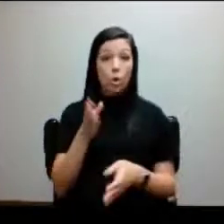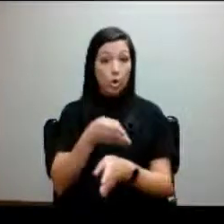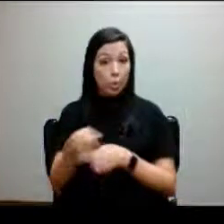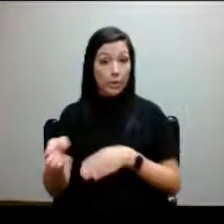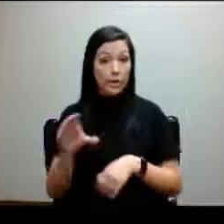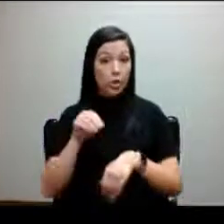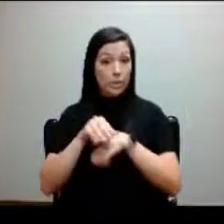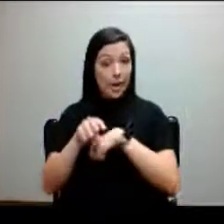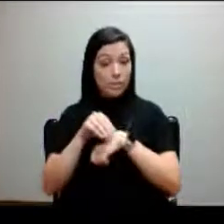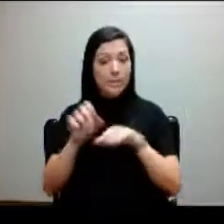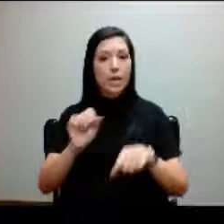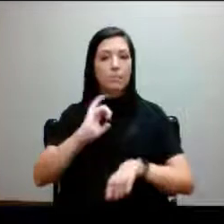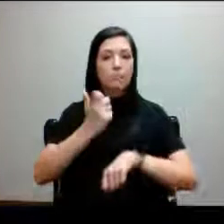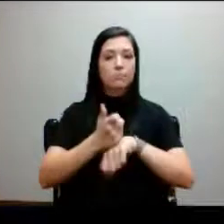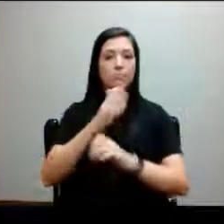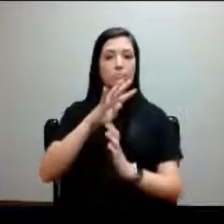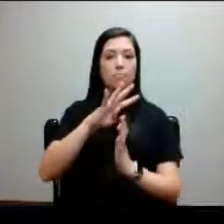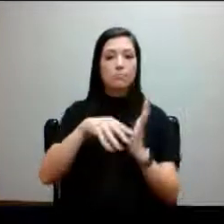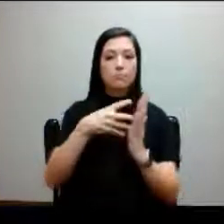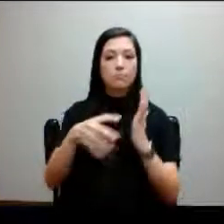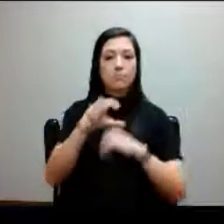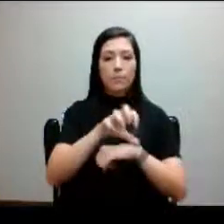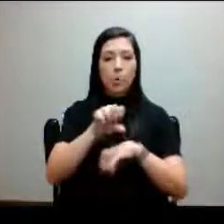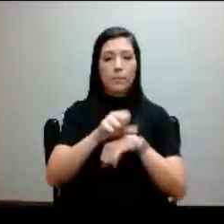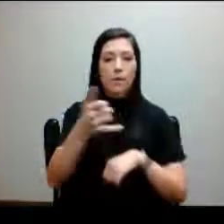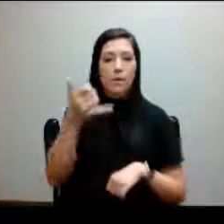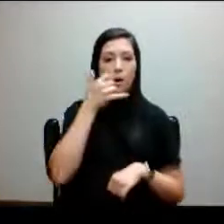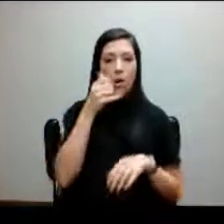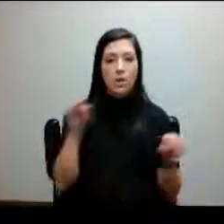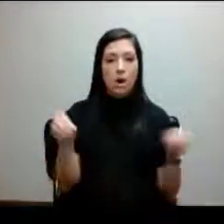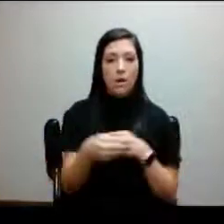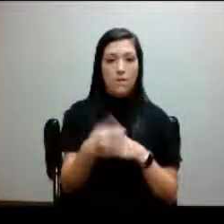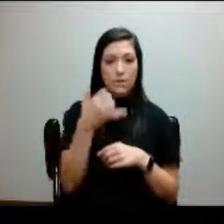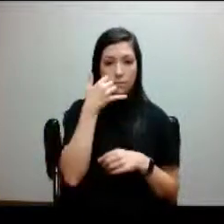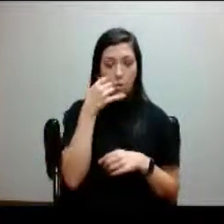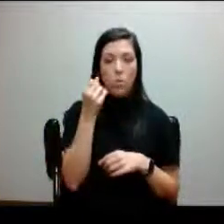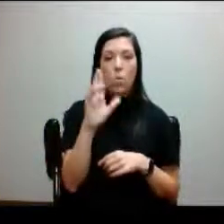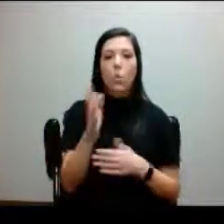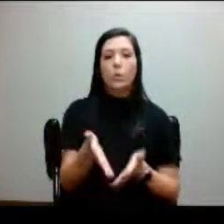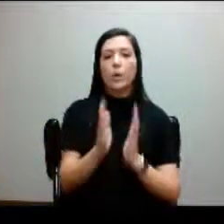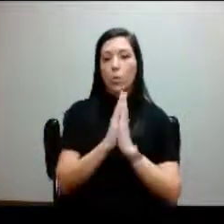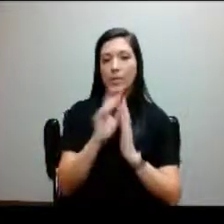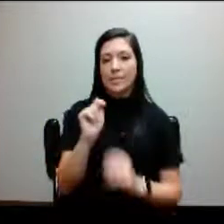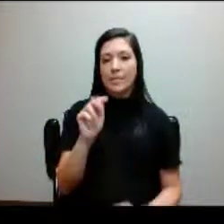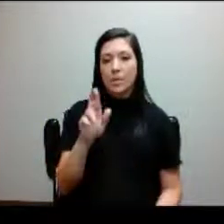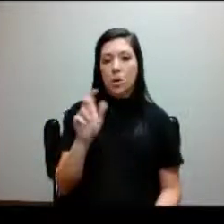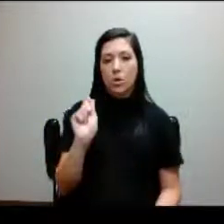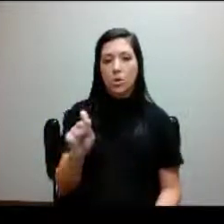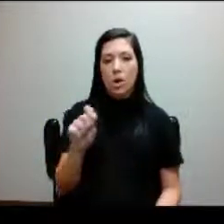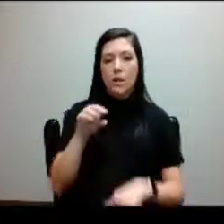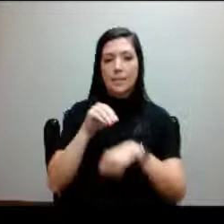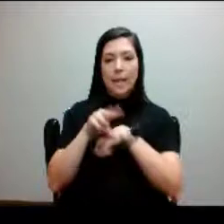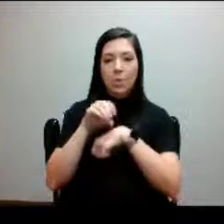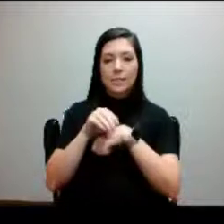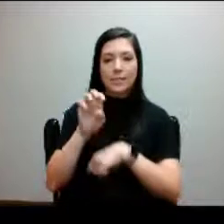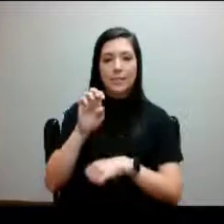by calling the office phone or requesting through the tr.counseling email address.